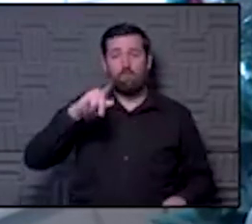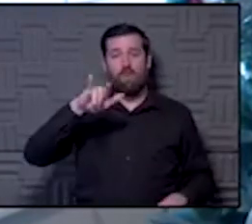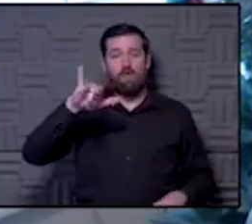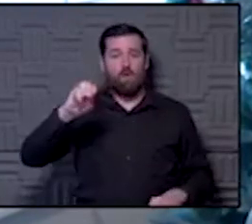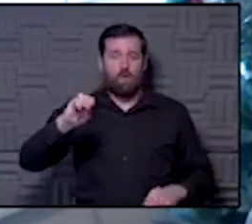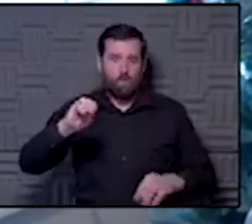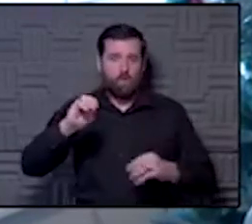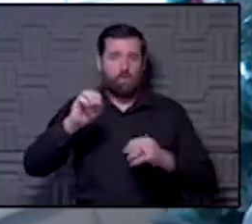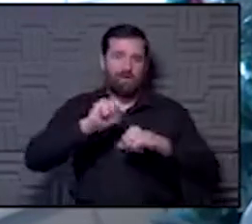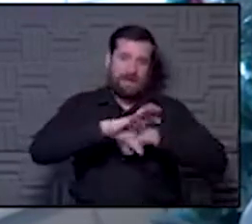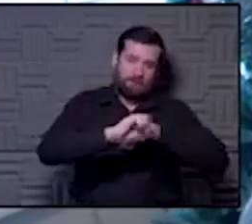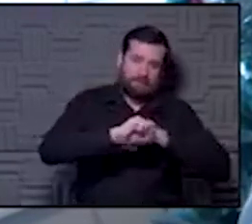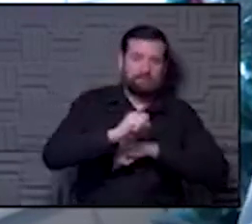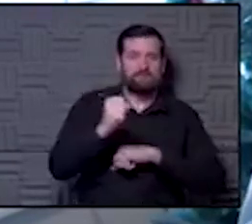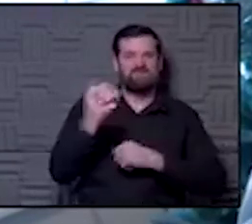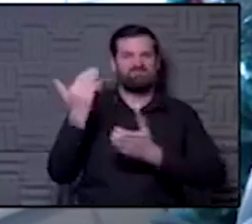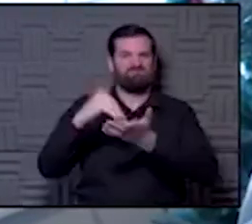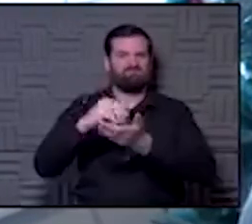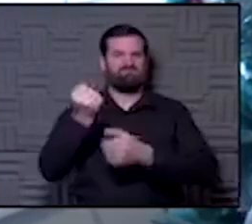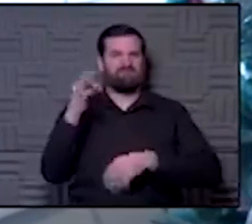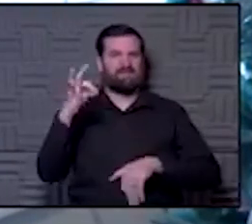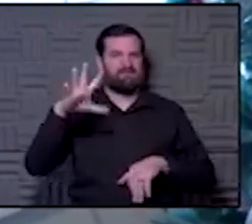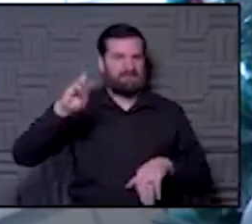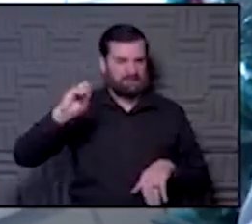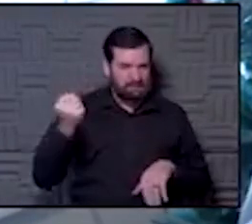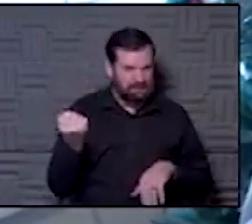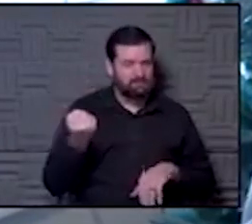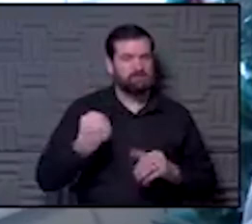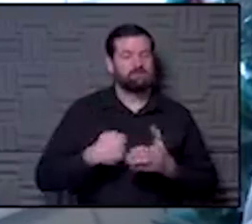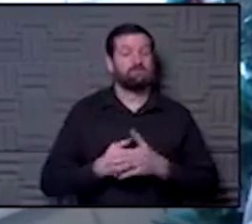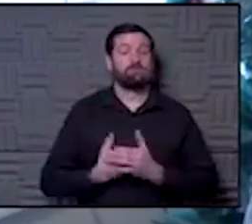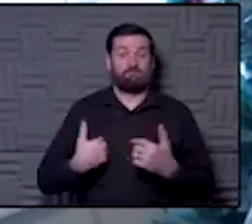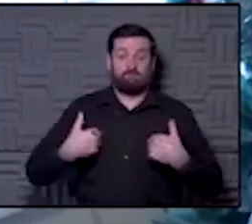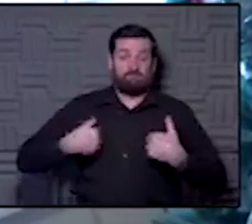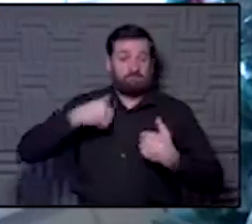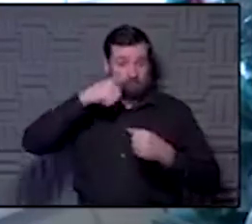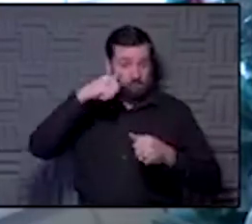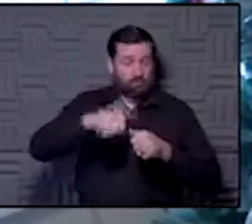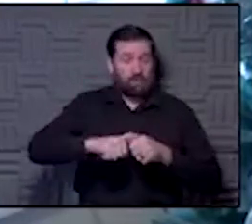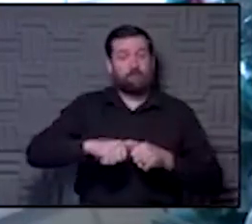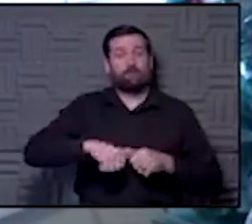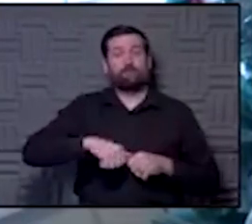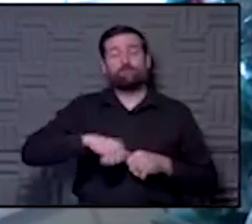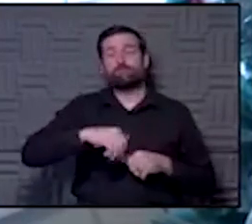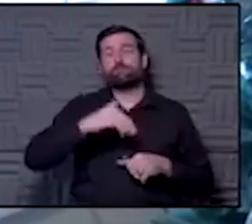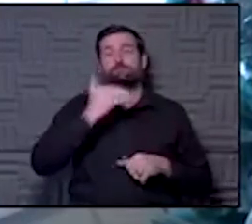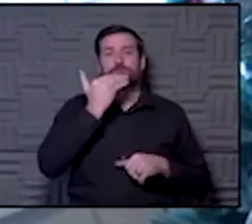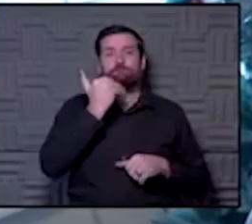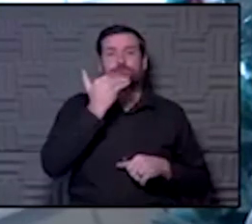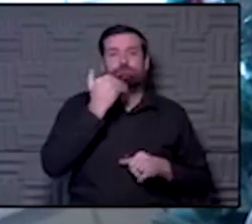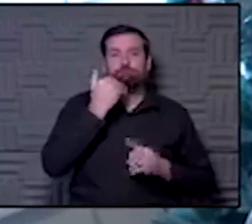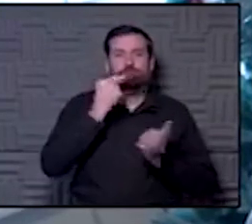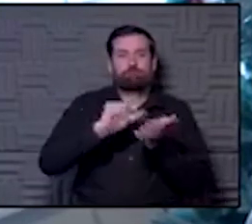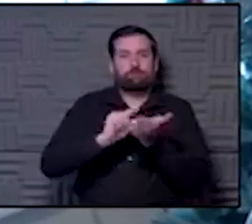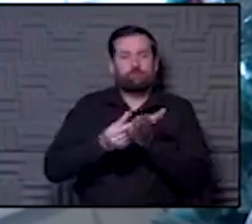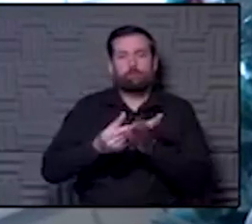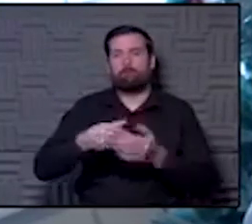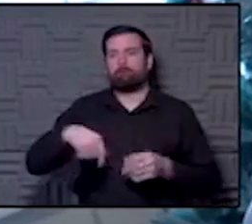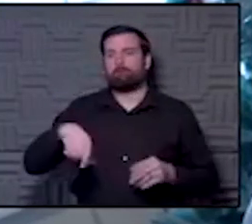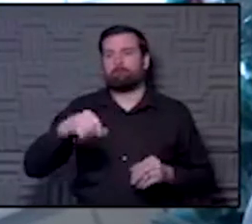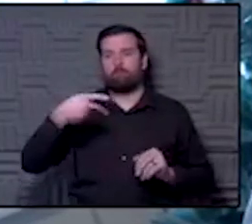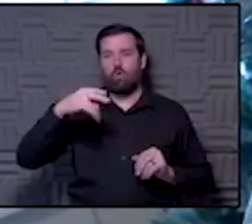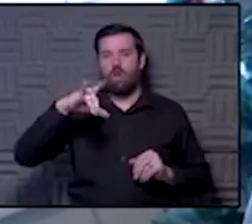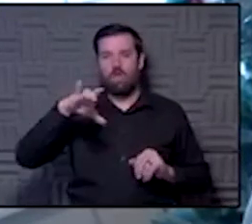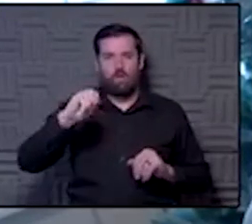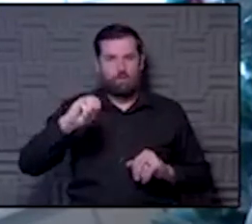the mid-1950s. You know, I remember getting the sugar cube, oral polio vaccine in elementary school. And I think